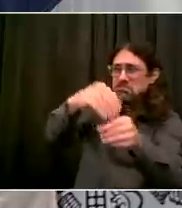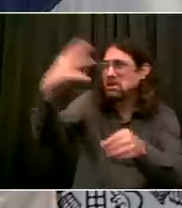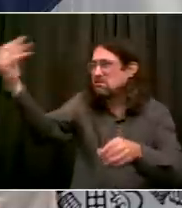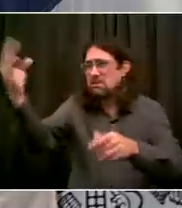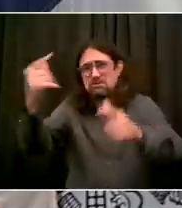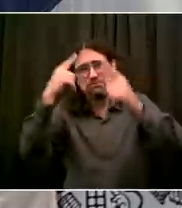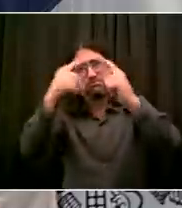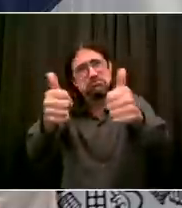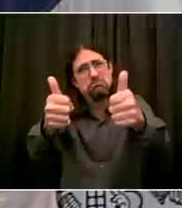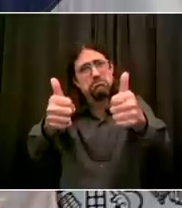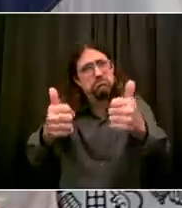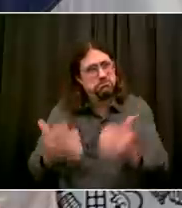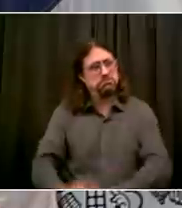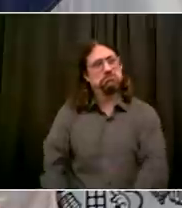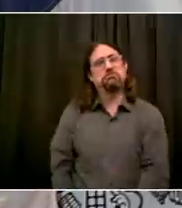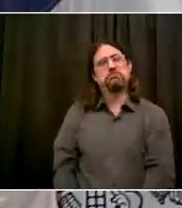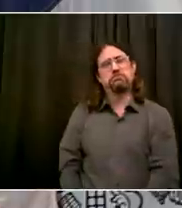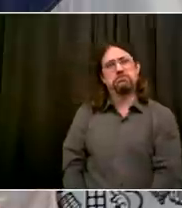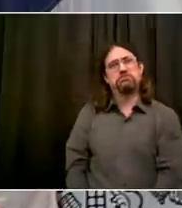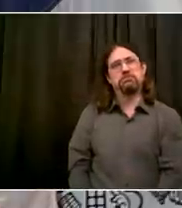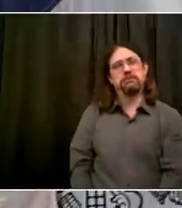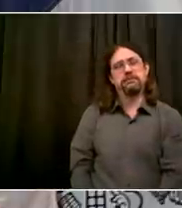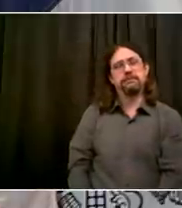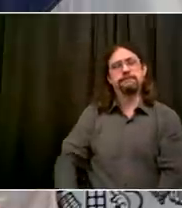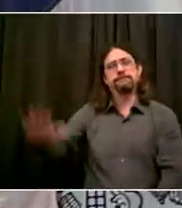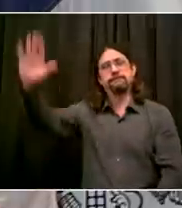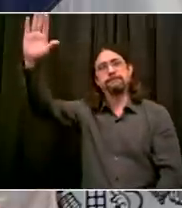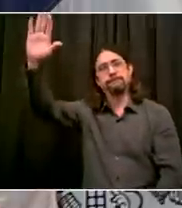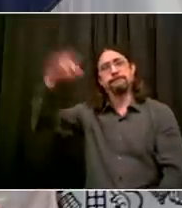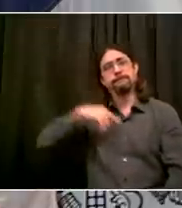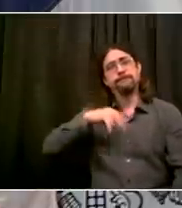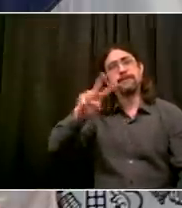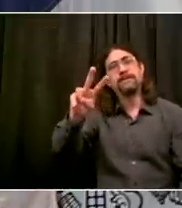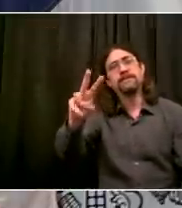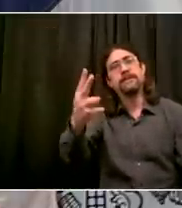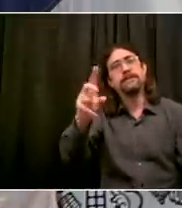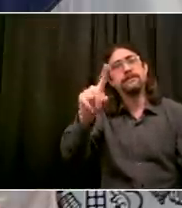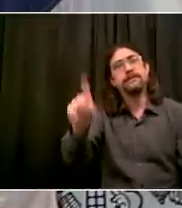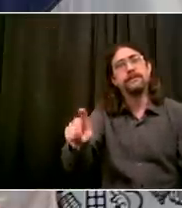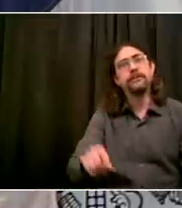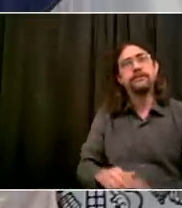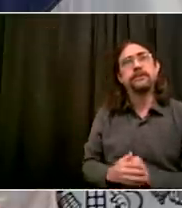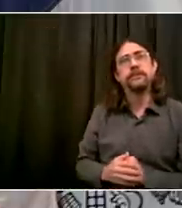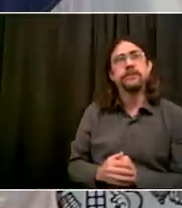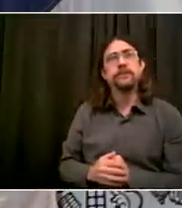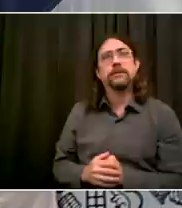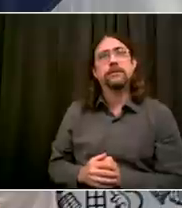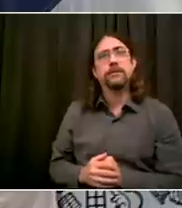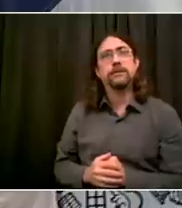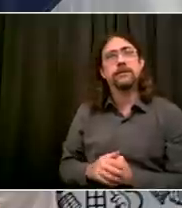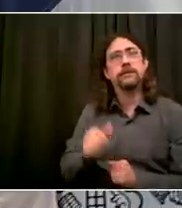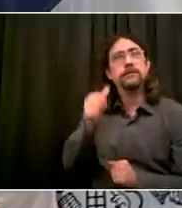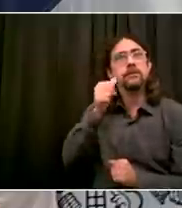very little mask wearing. Are you or the health officials on the call aware of the incident, and was there any